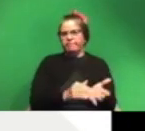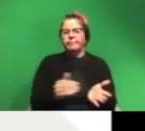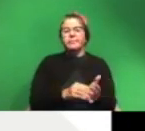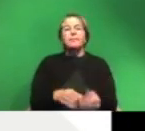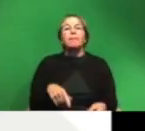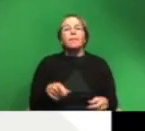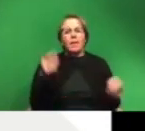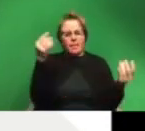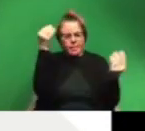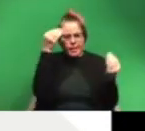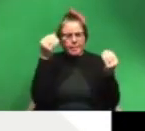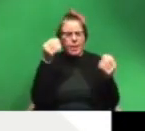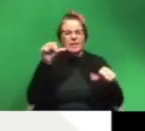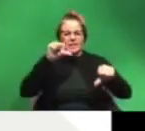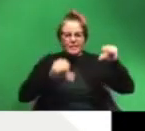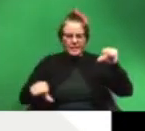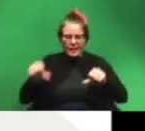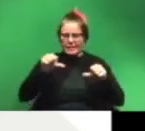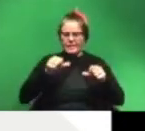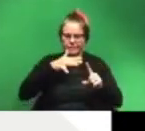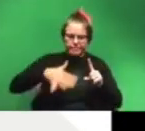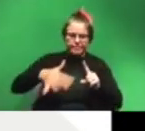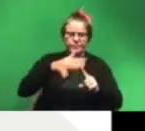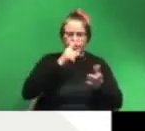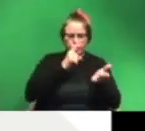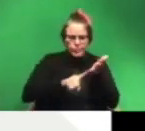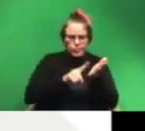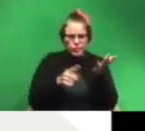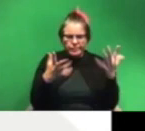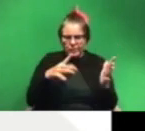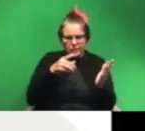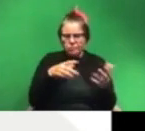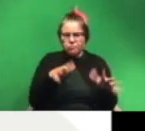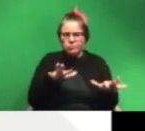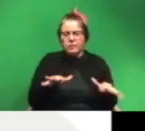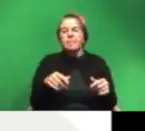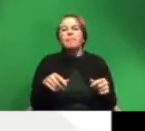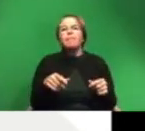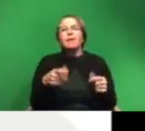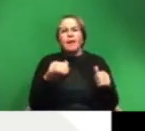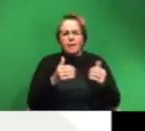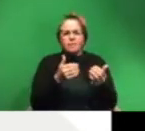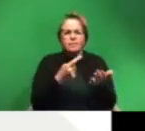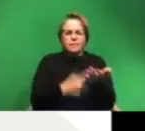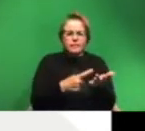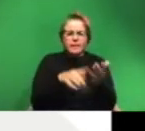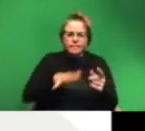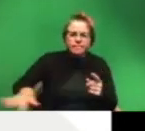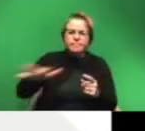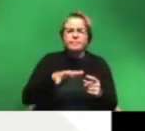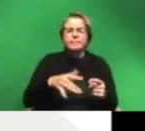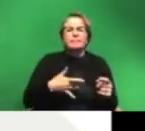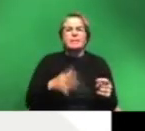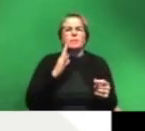about it in a scientific context and with the research that's been done um how it's discussed in the field you're much more likely to hear the term